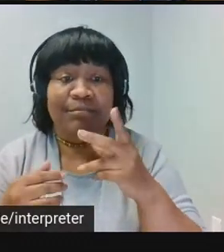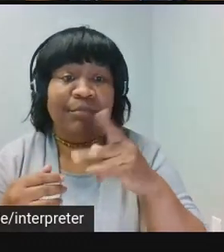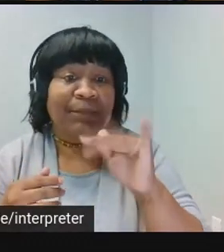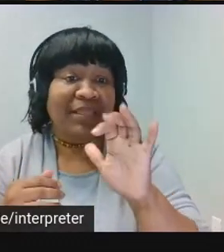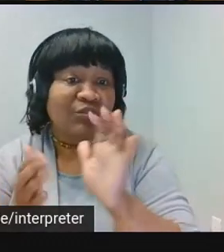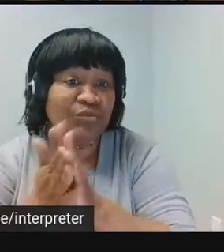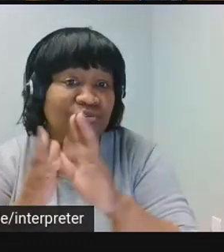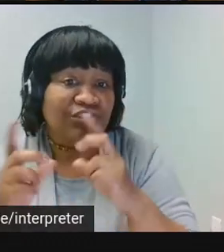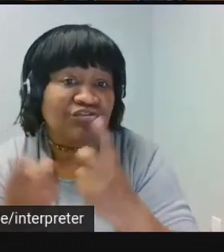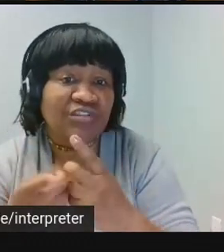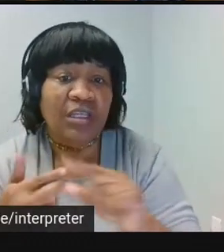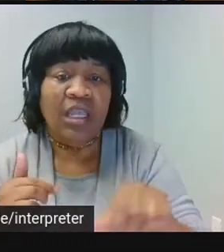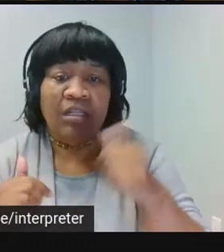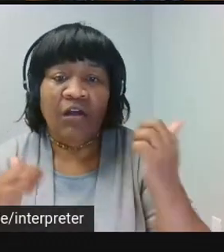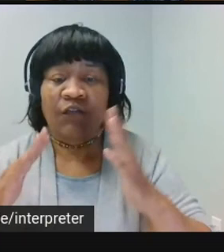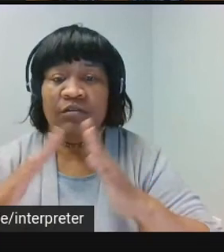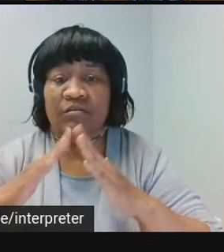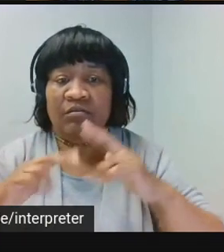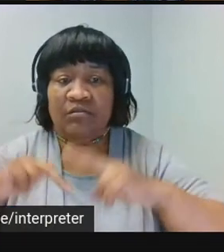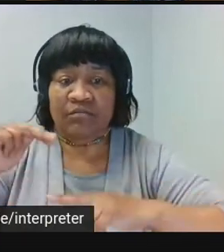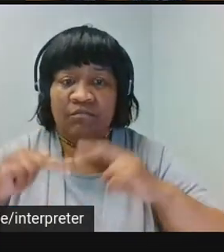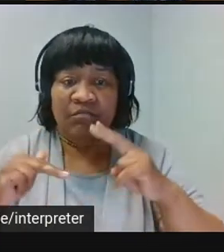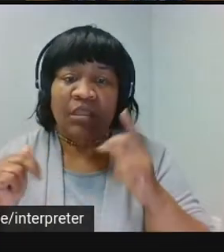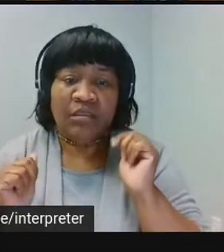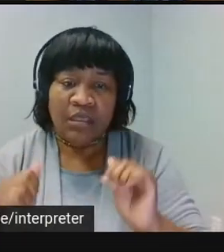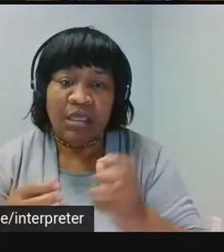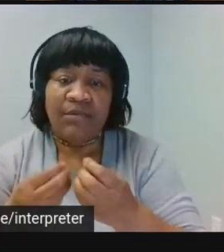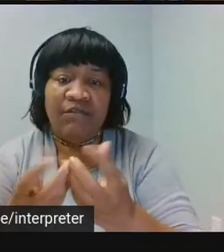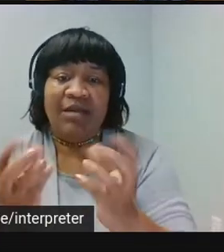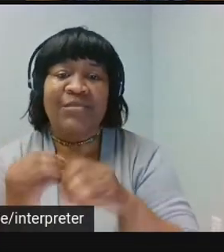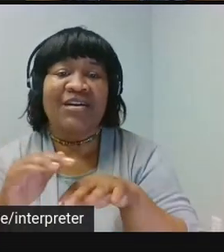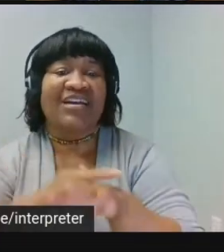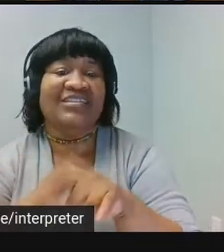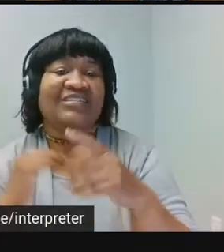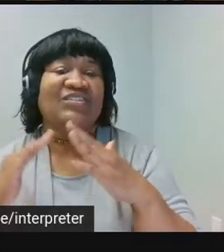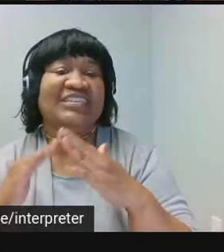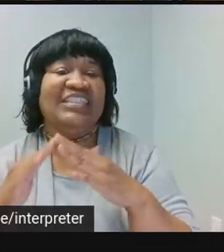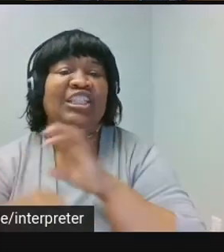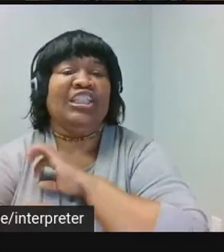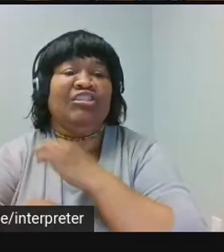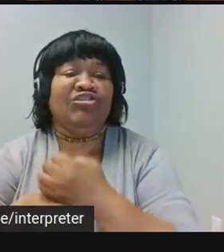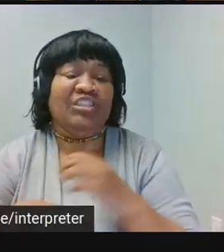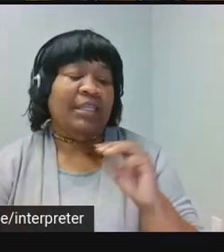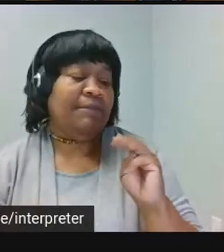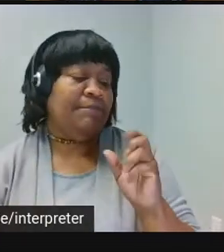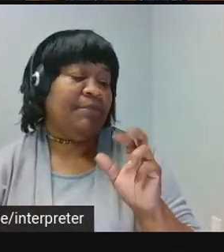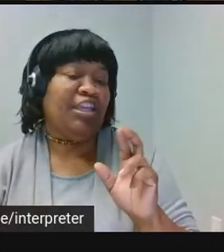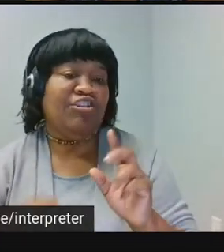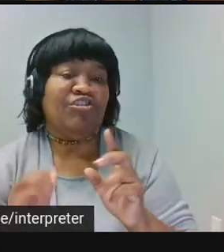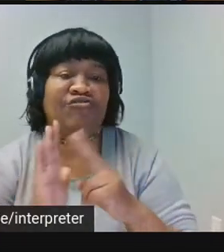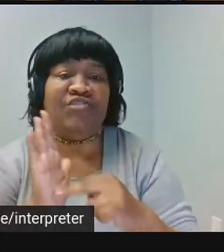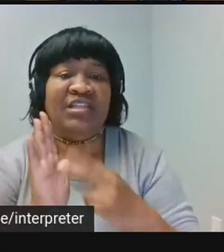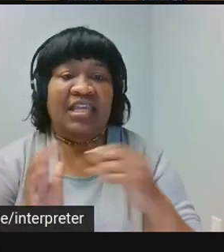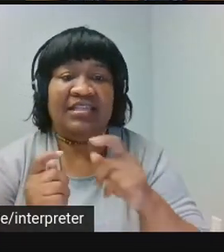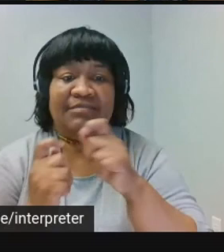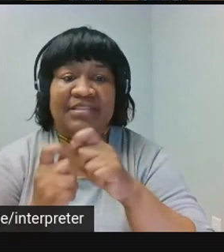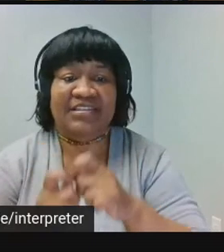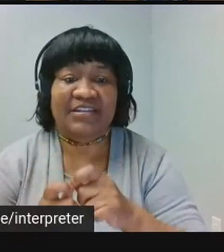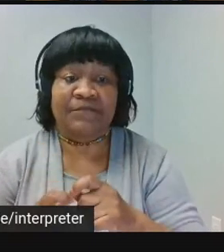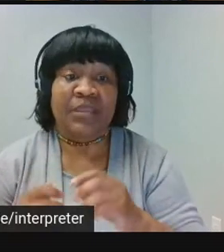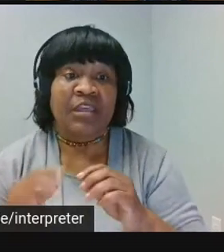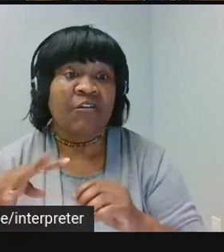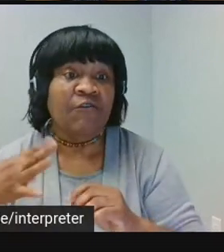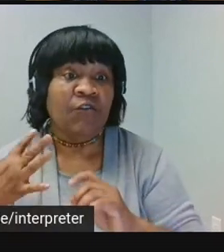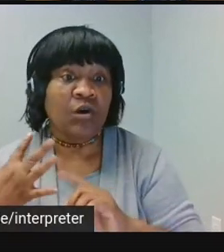districts, and other municipal buildings who would be able to provide access to city energy meter readings and specifications. And